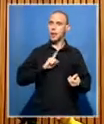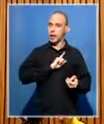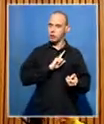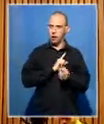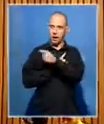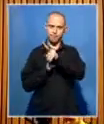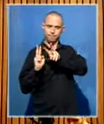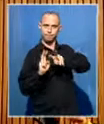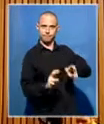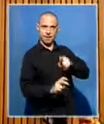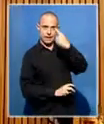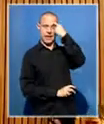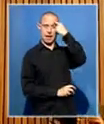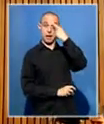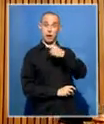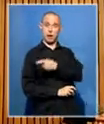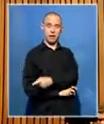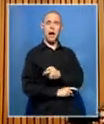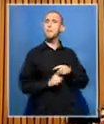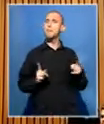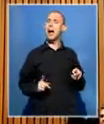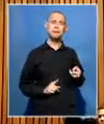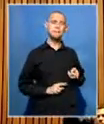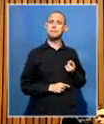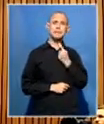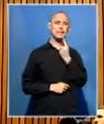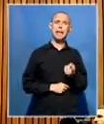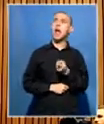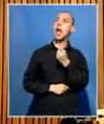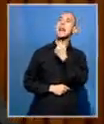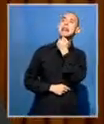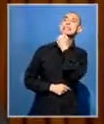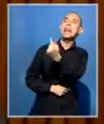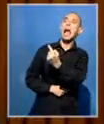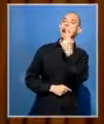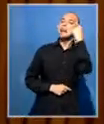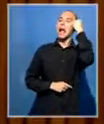not taken any action against him except to ask McBride why he should not be suspended.